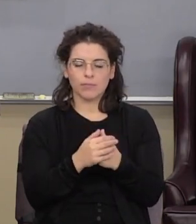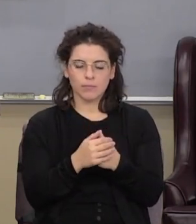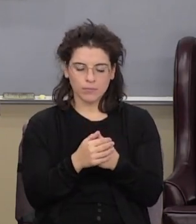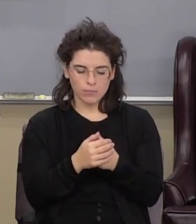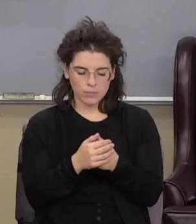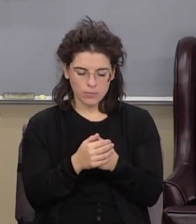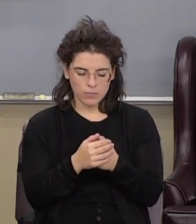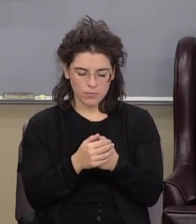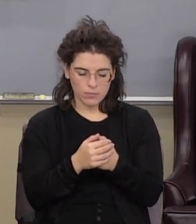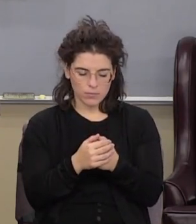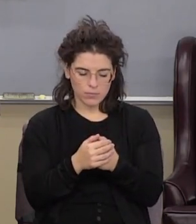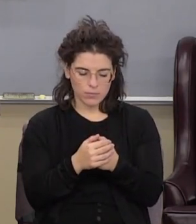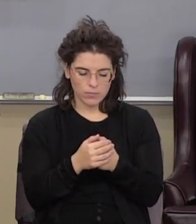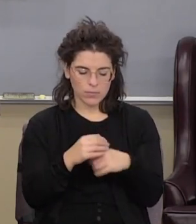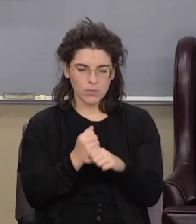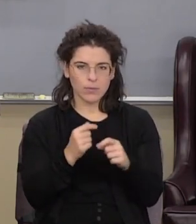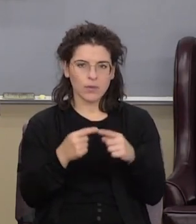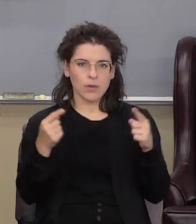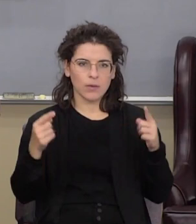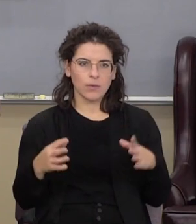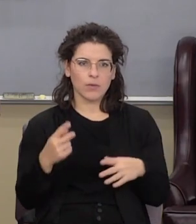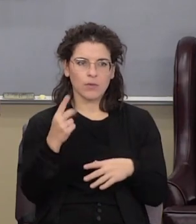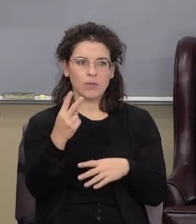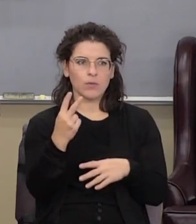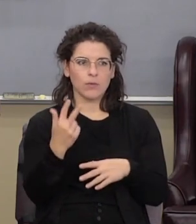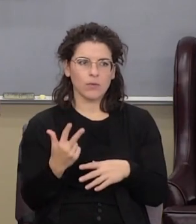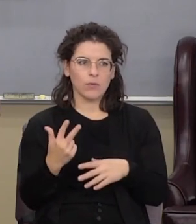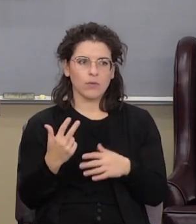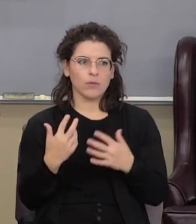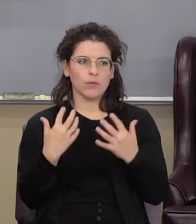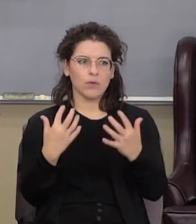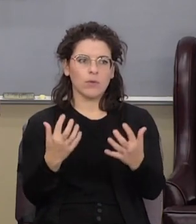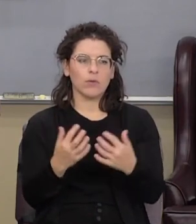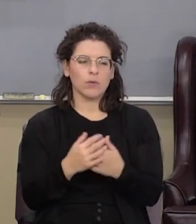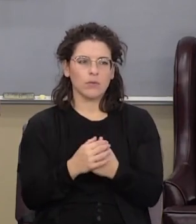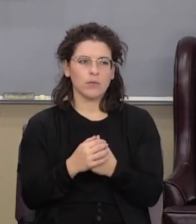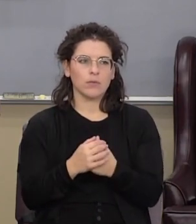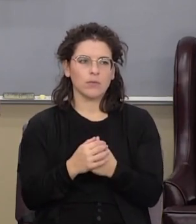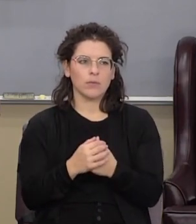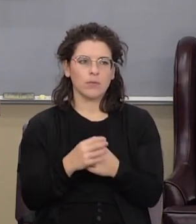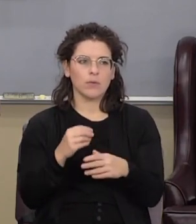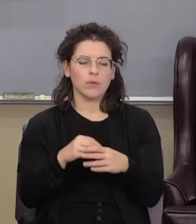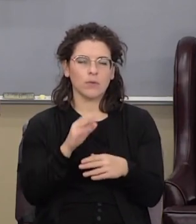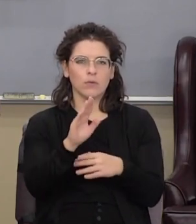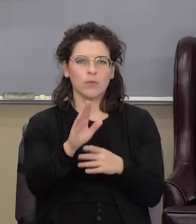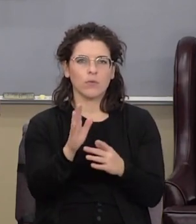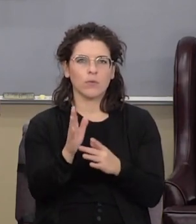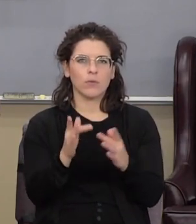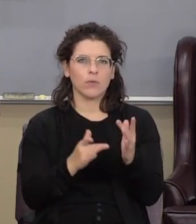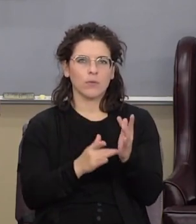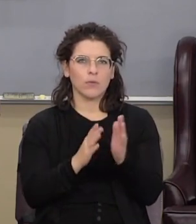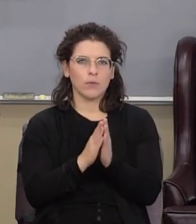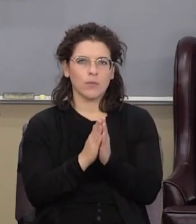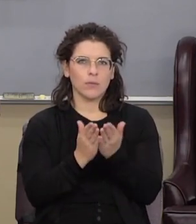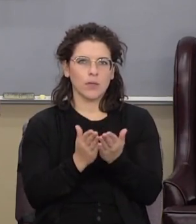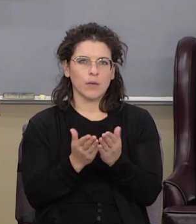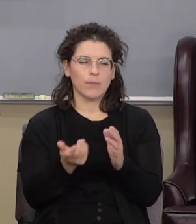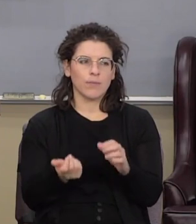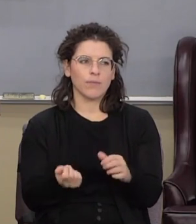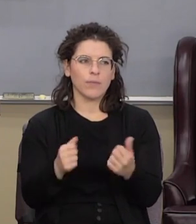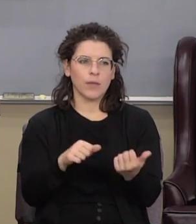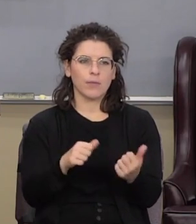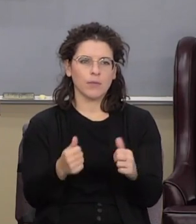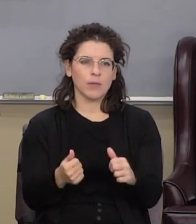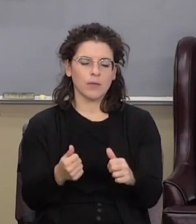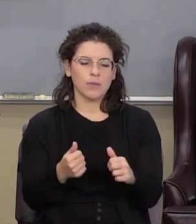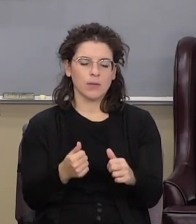I just made enemies out of two-thirds of the audience but in your Bible baptism is administered